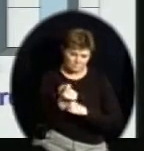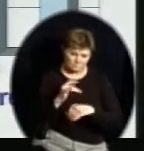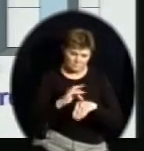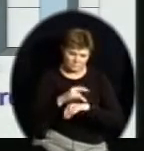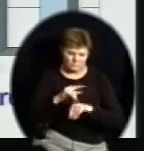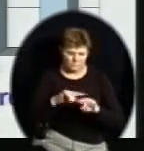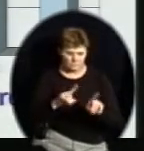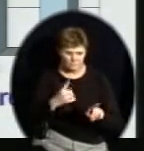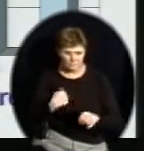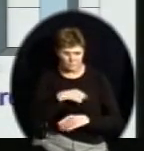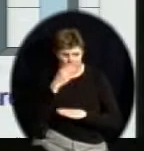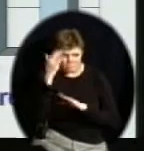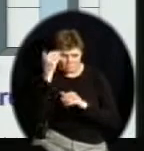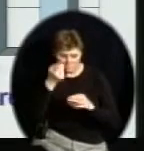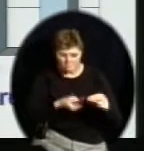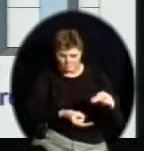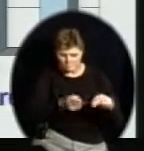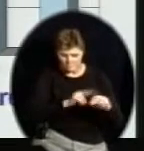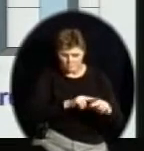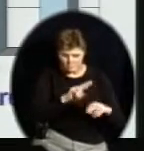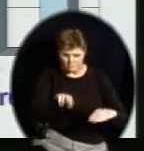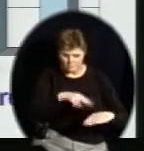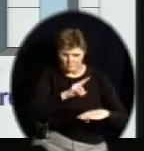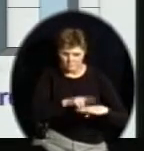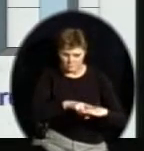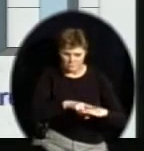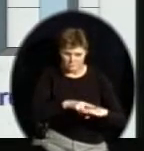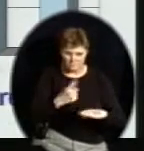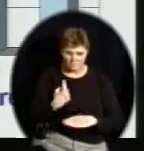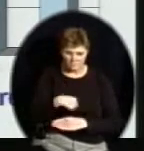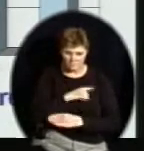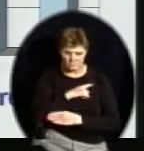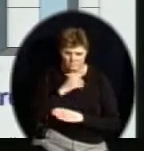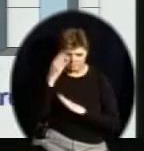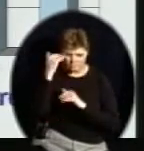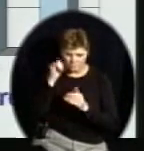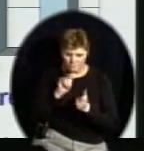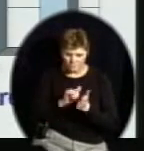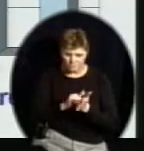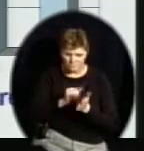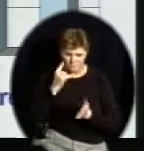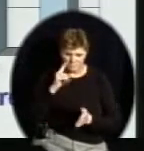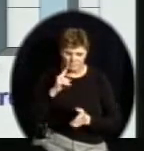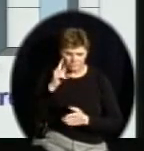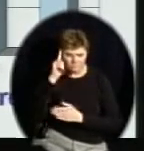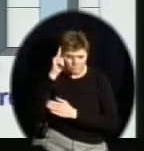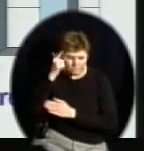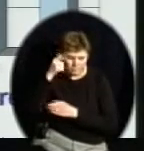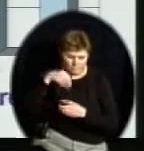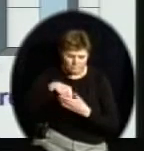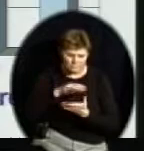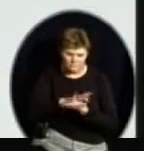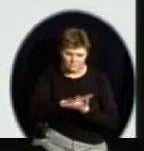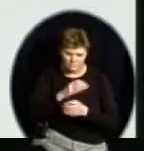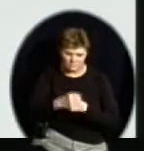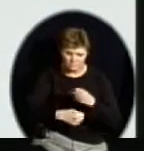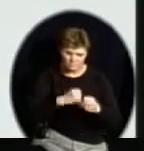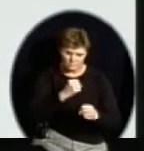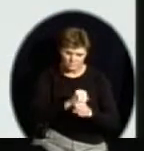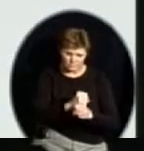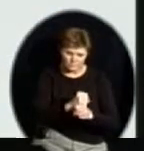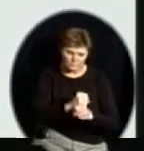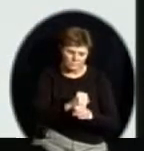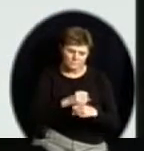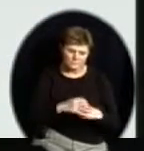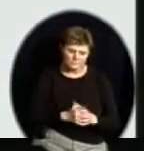Mr. Grawlap indicates that's what we're looking at for this coming school year. So our graph continues to go up as we service the needs of our community.